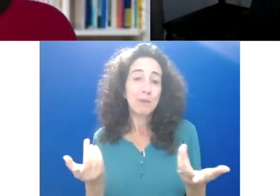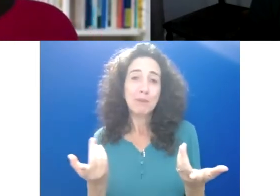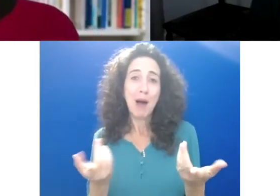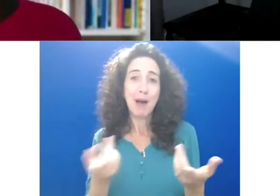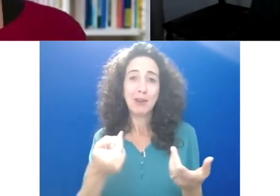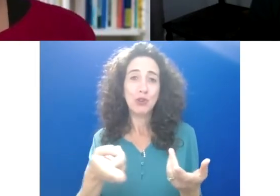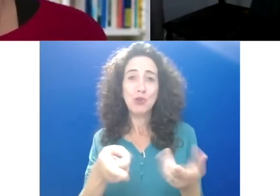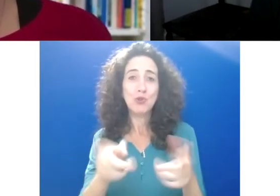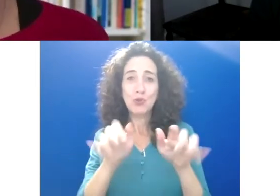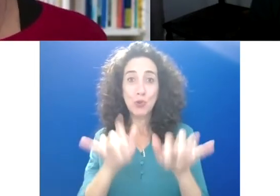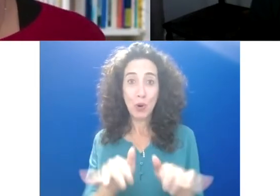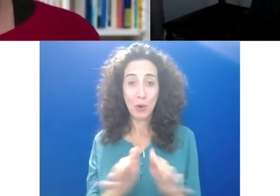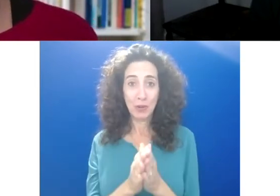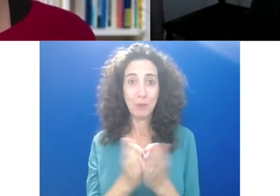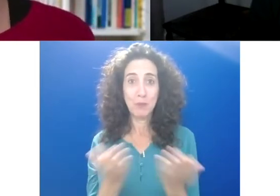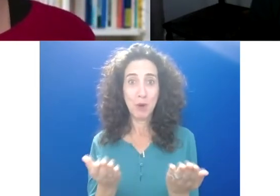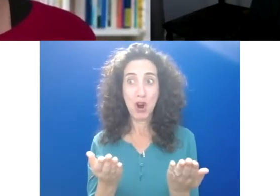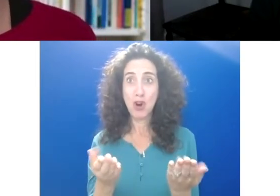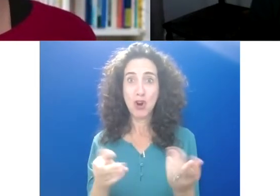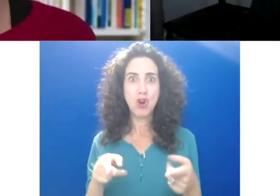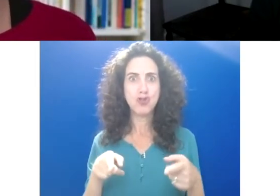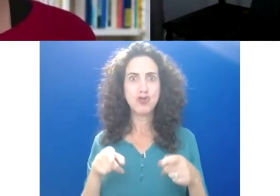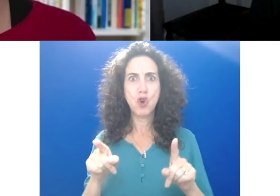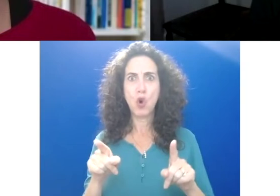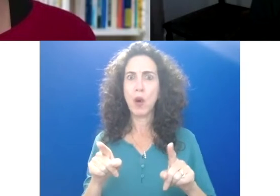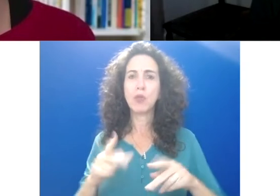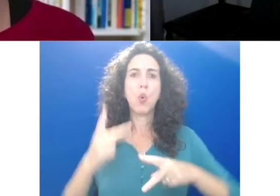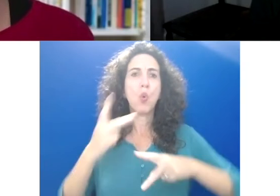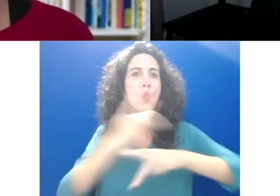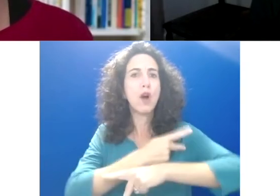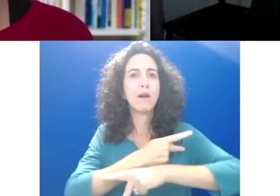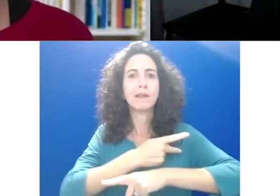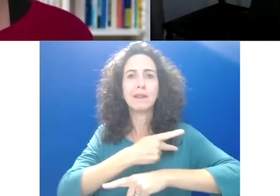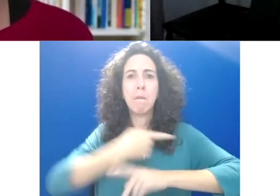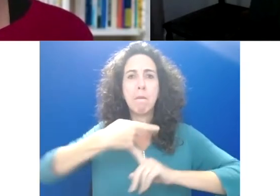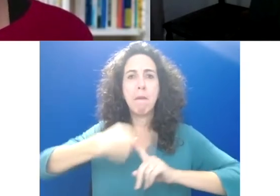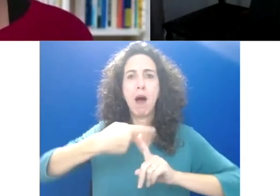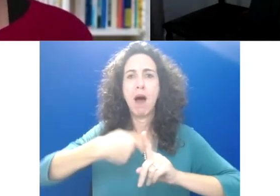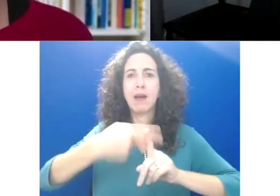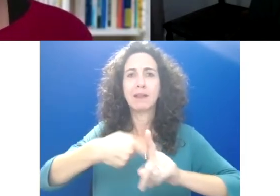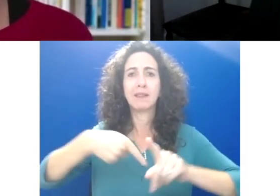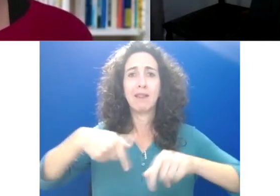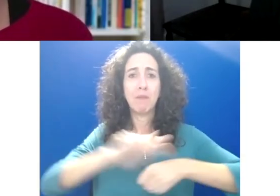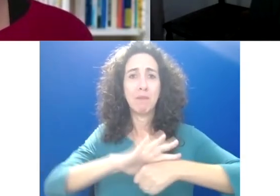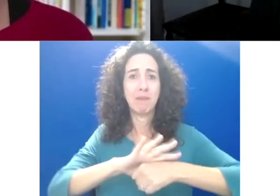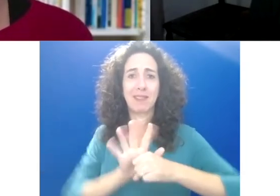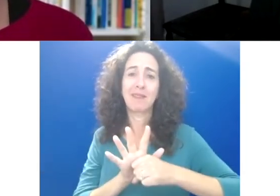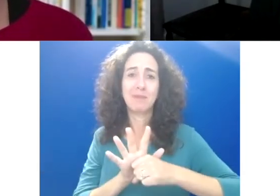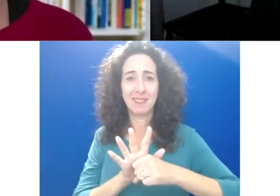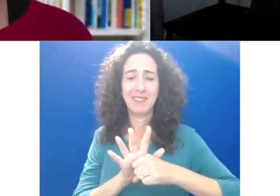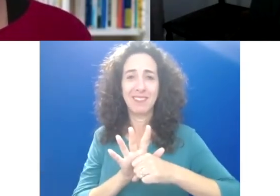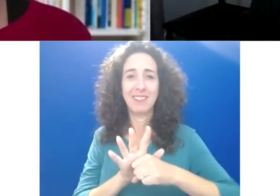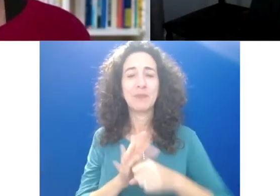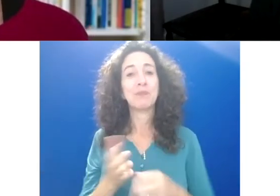during the, the peak months of, of the pandemic. Um, and you're